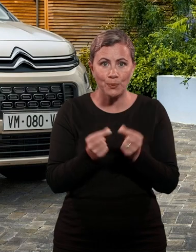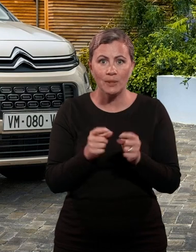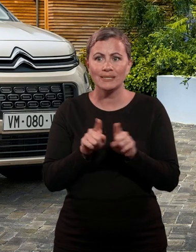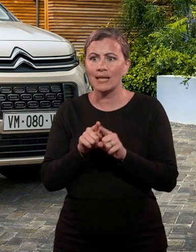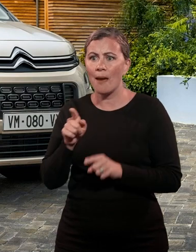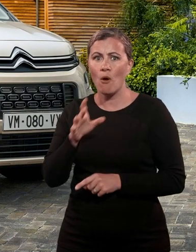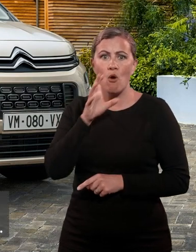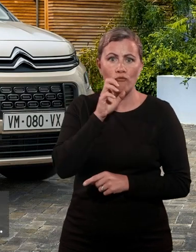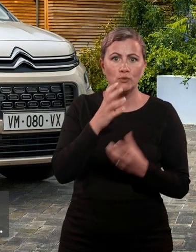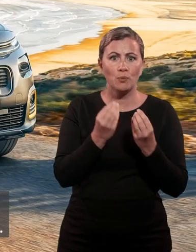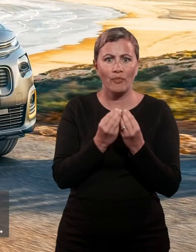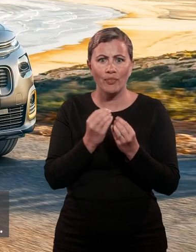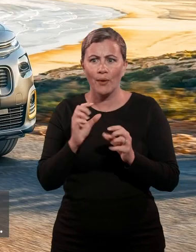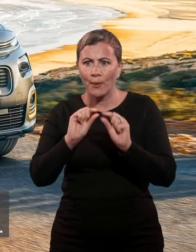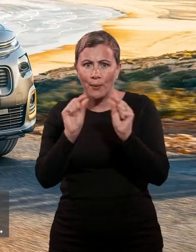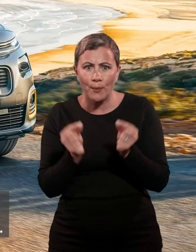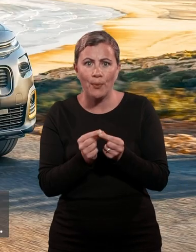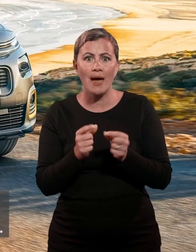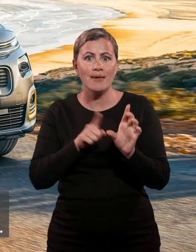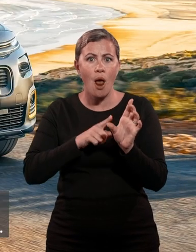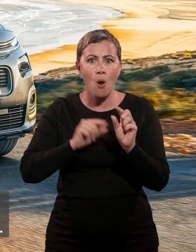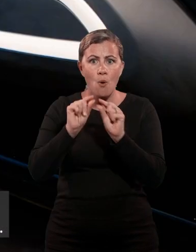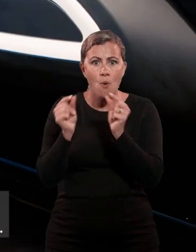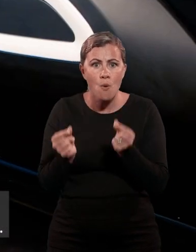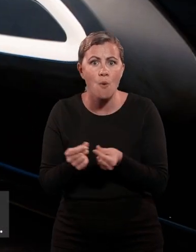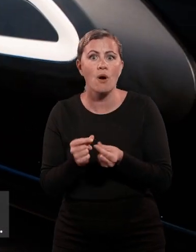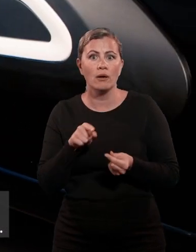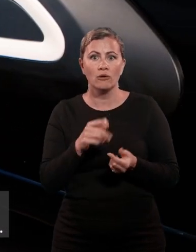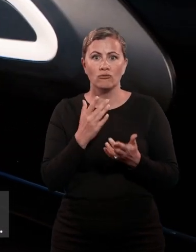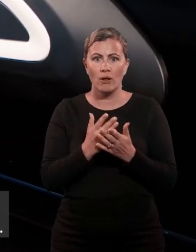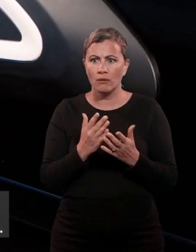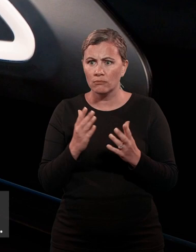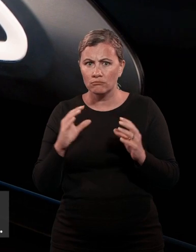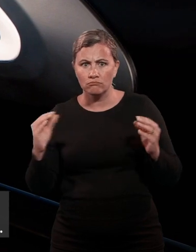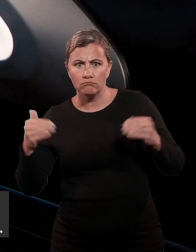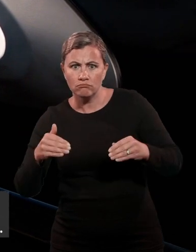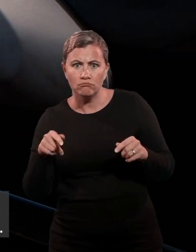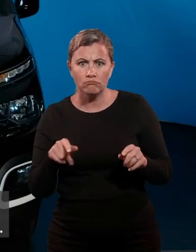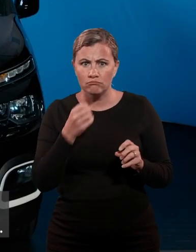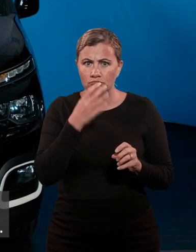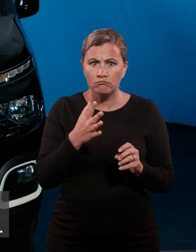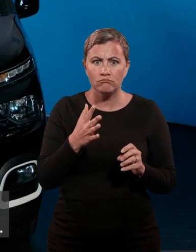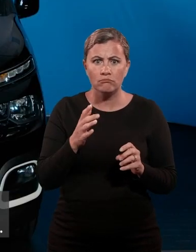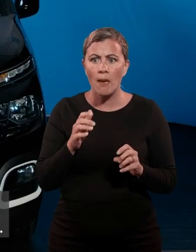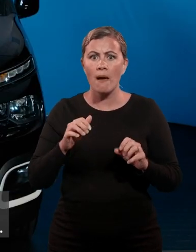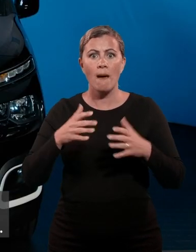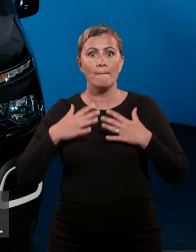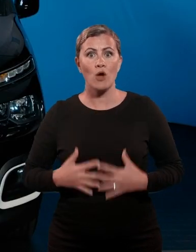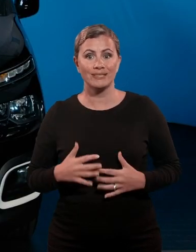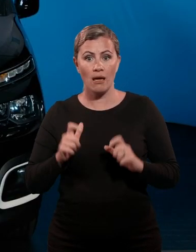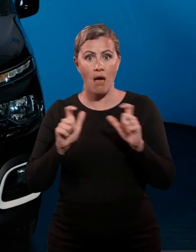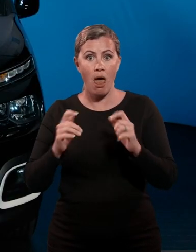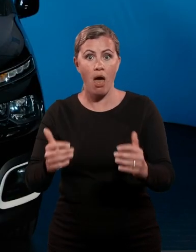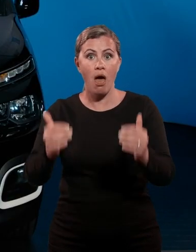orange on Flare XTR and ochre yellow on Rip Curl, and the corresponding coloured air bump inserts are all lovely stylish